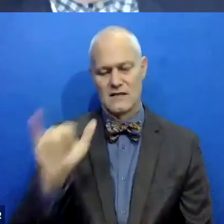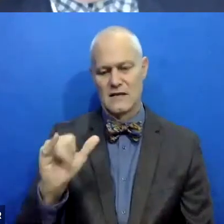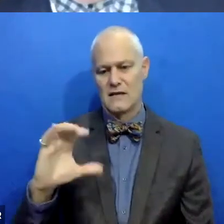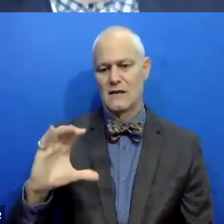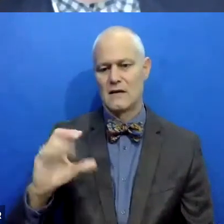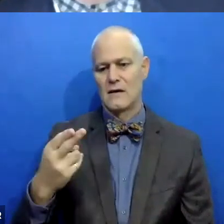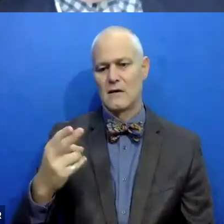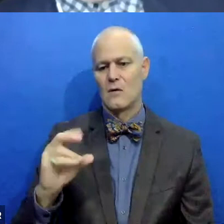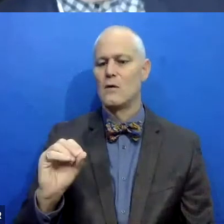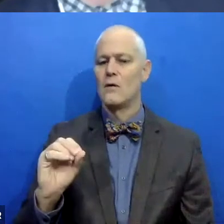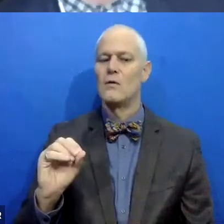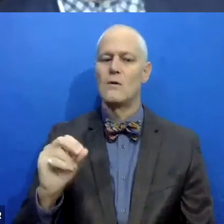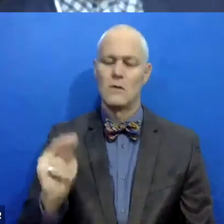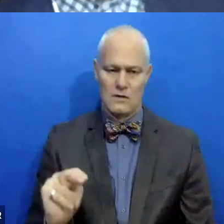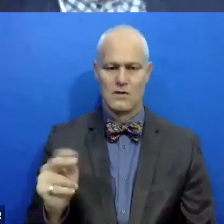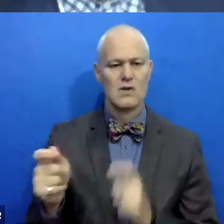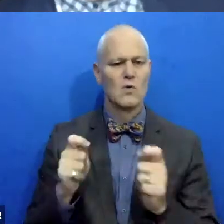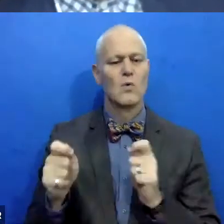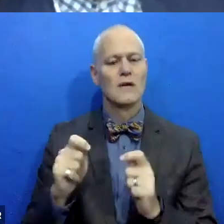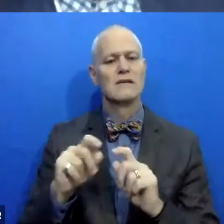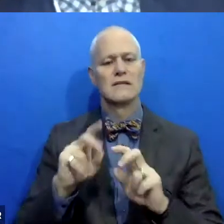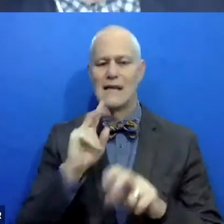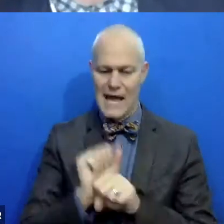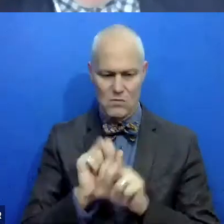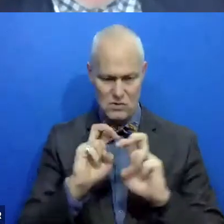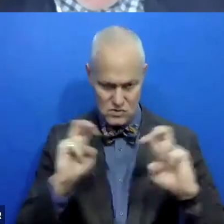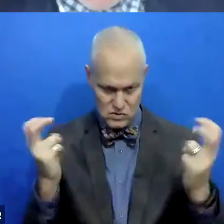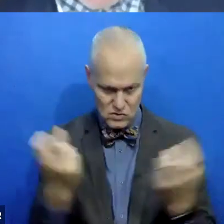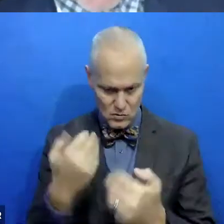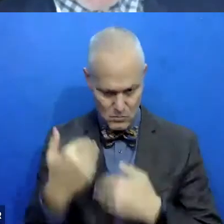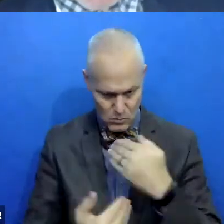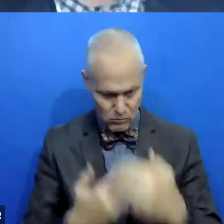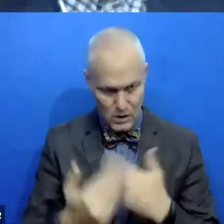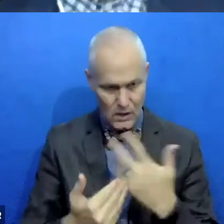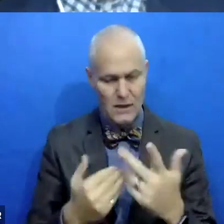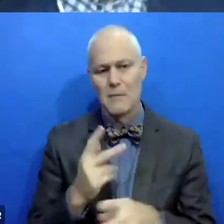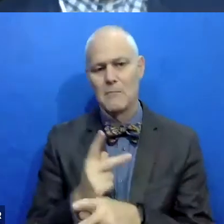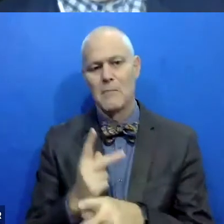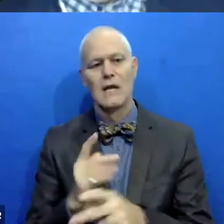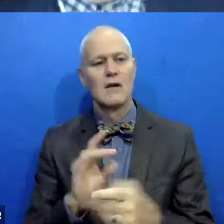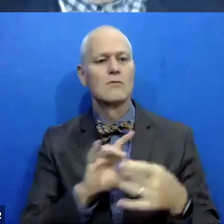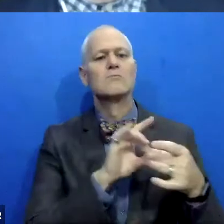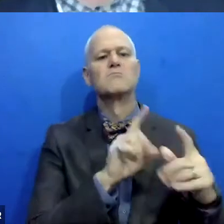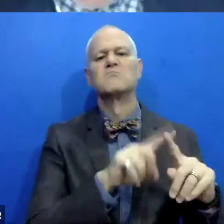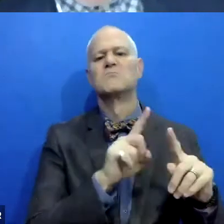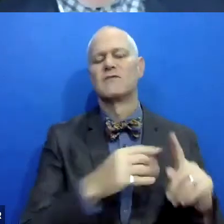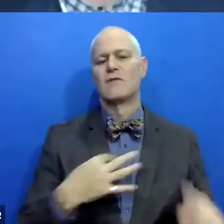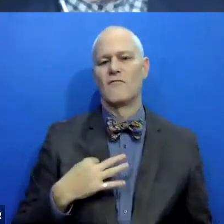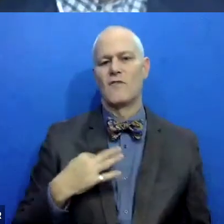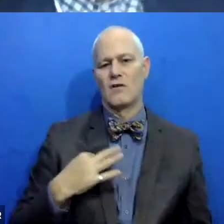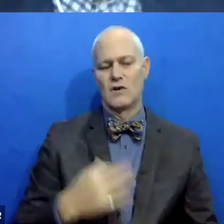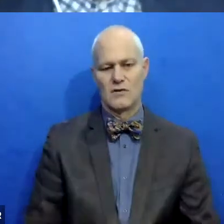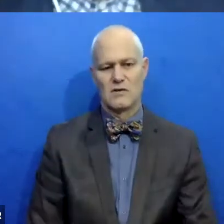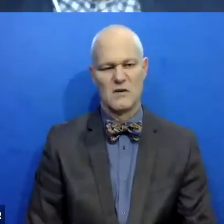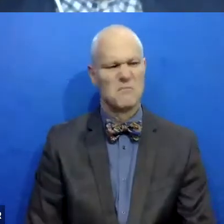coordinates the, um, the actual circle processes and maintains our, um, relationships with volunteers. have, uh, about